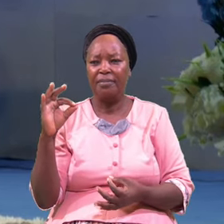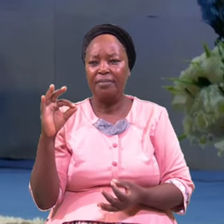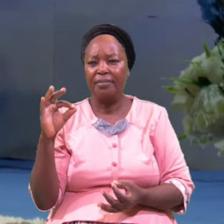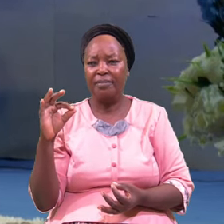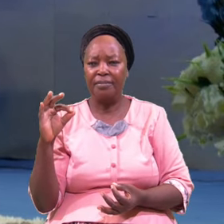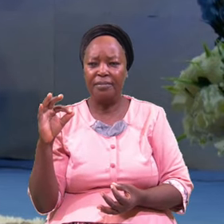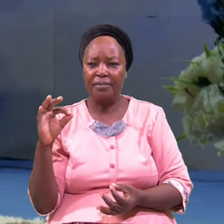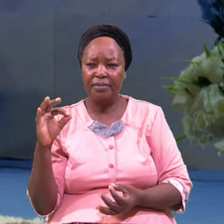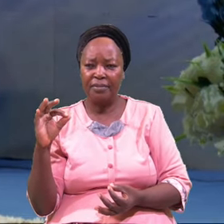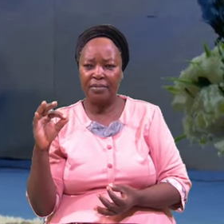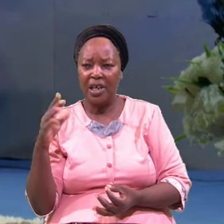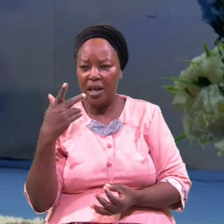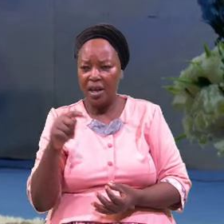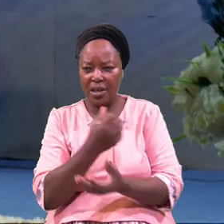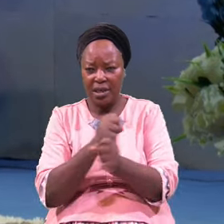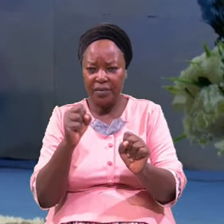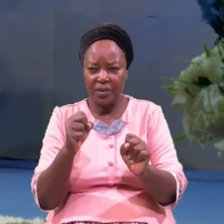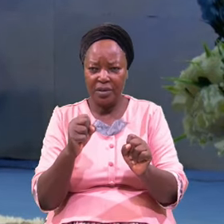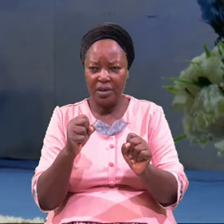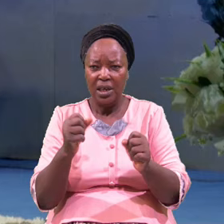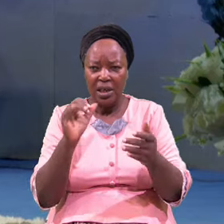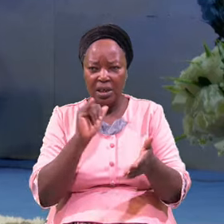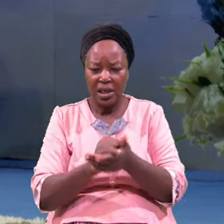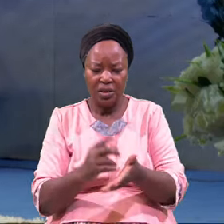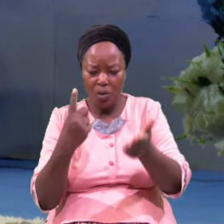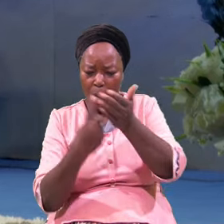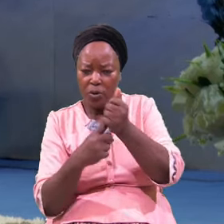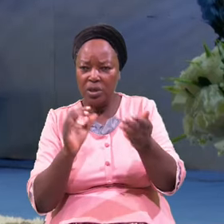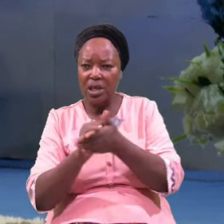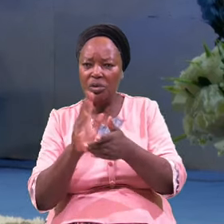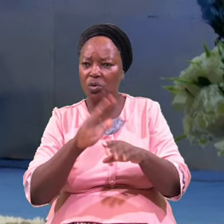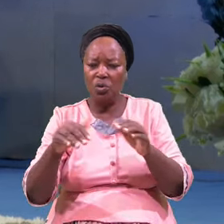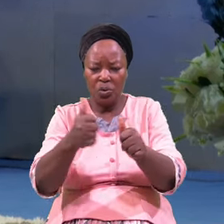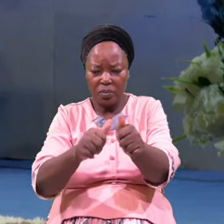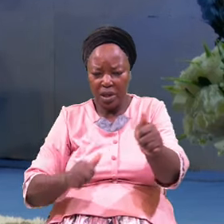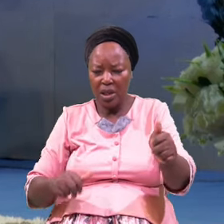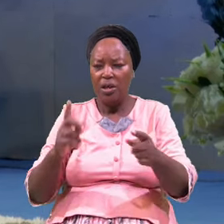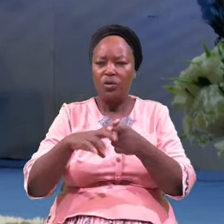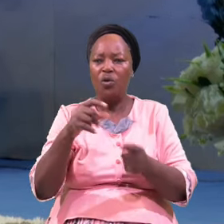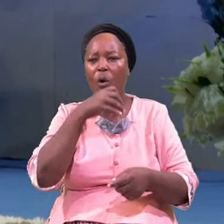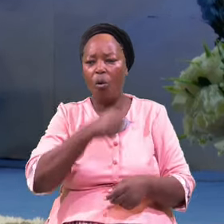The Salvation That Oppose You That You Don't Go Back To The Old Lie